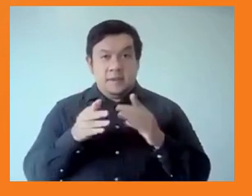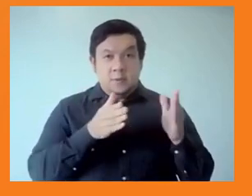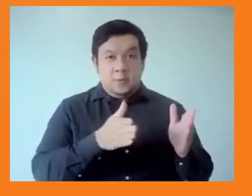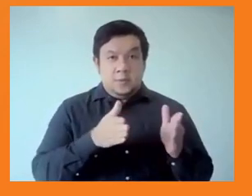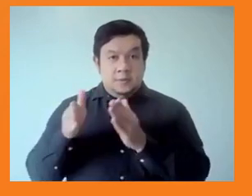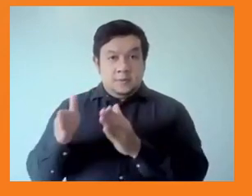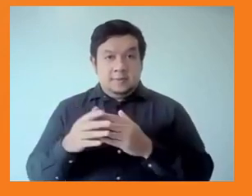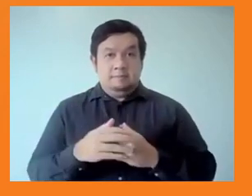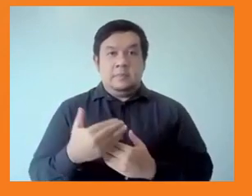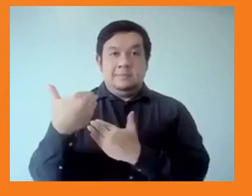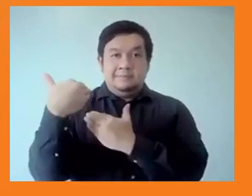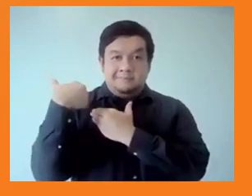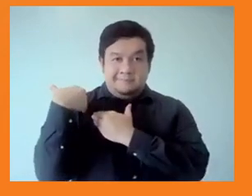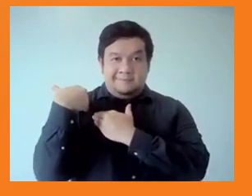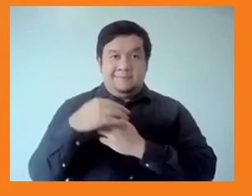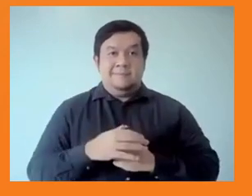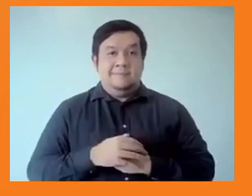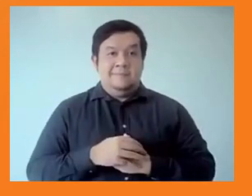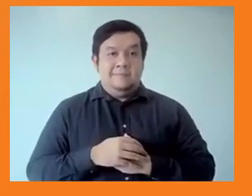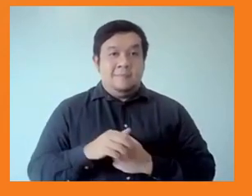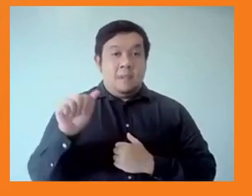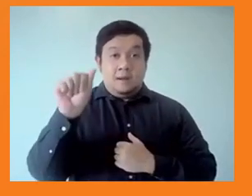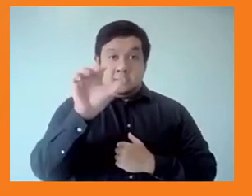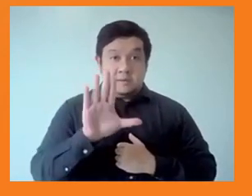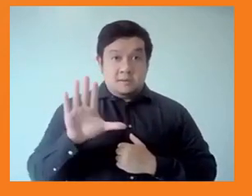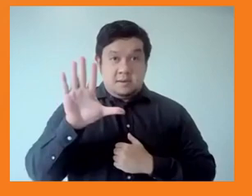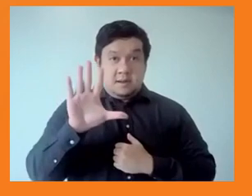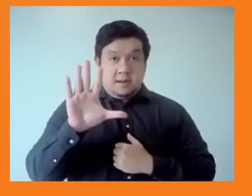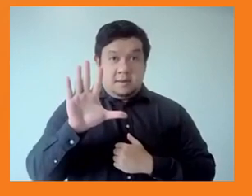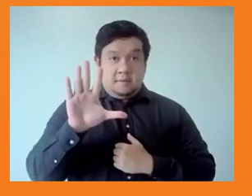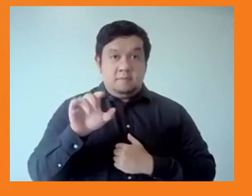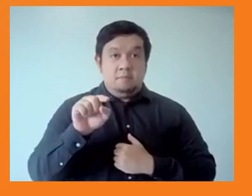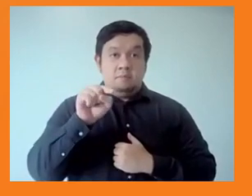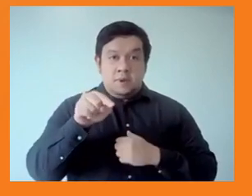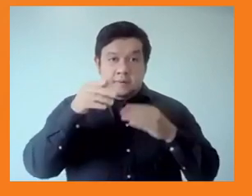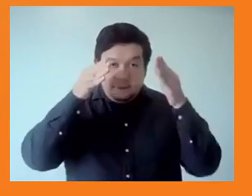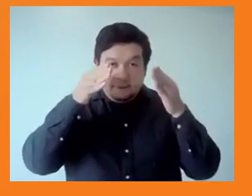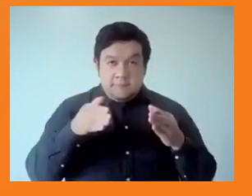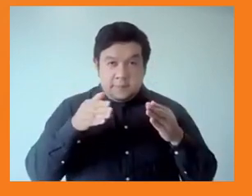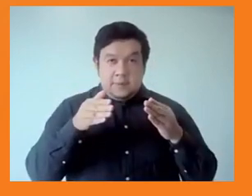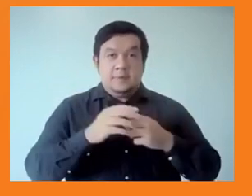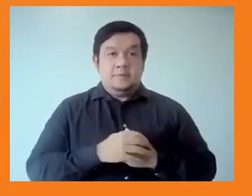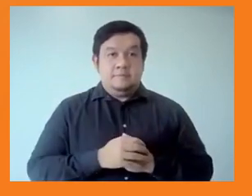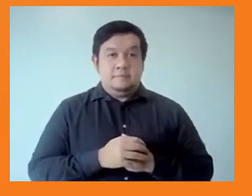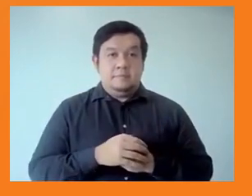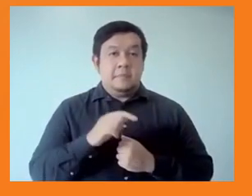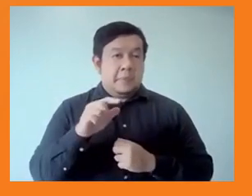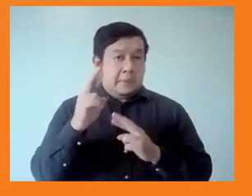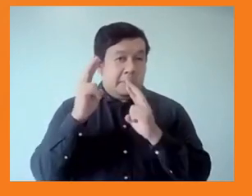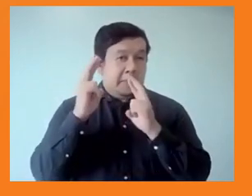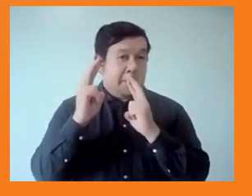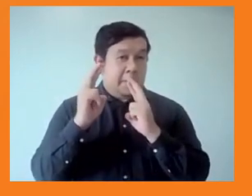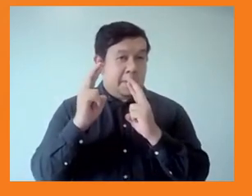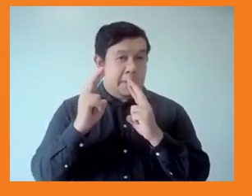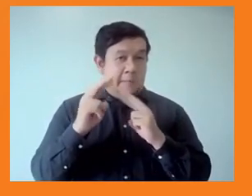So Asia, in terms of public services, has an extremely low score, 0.35 against a global average of 0